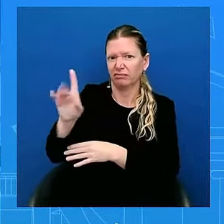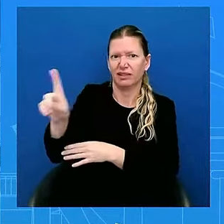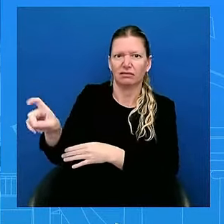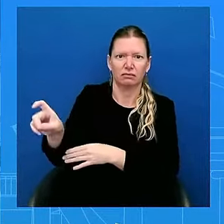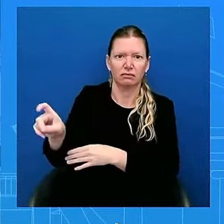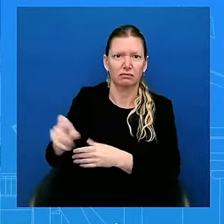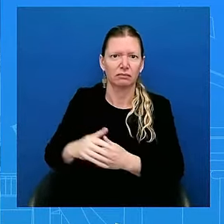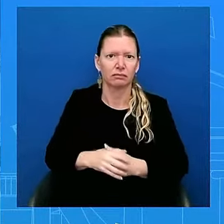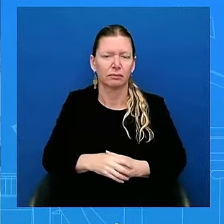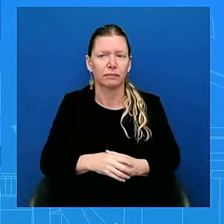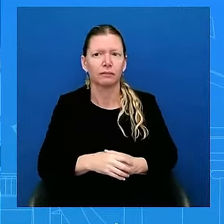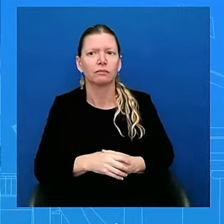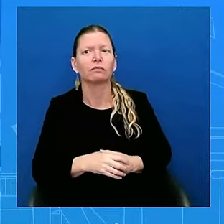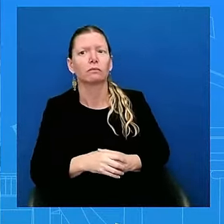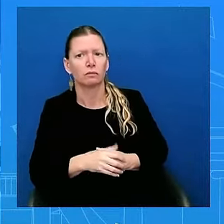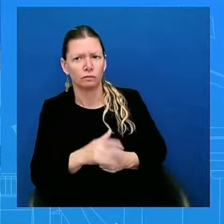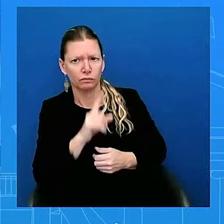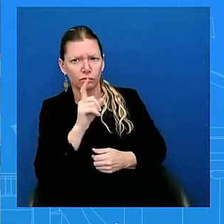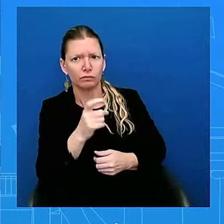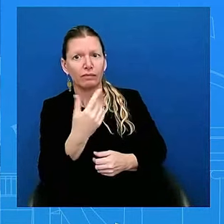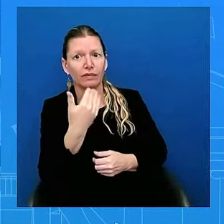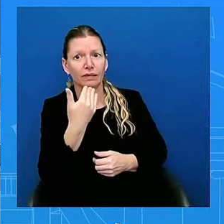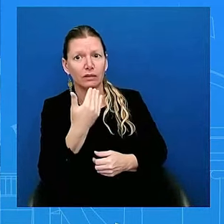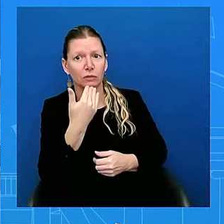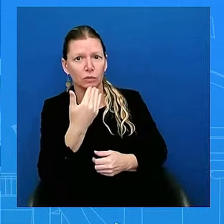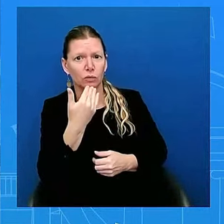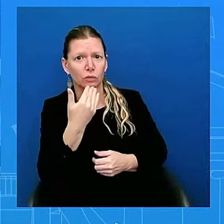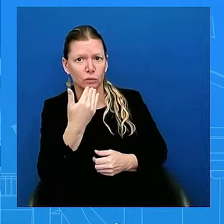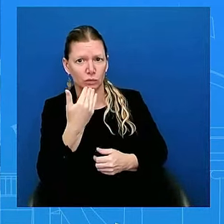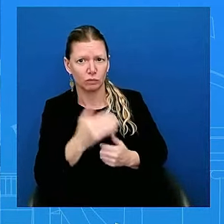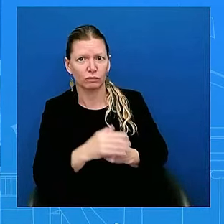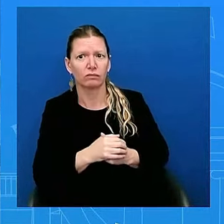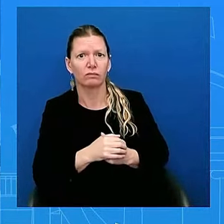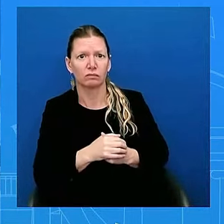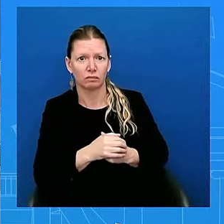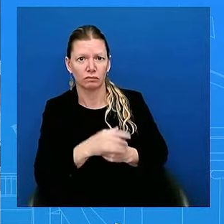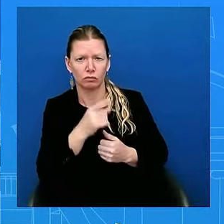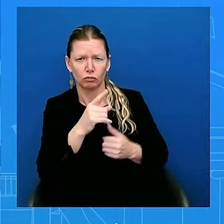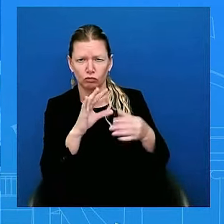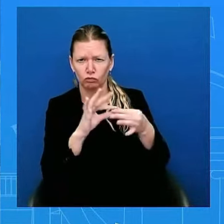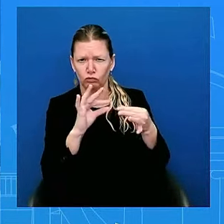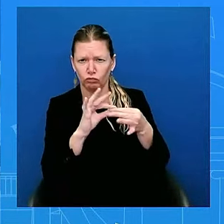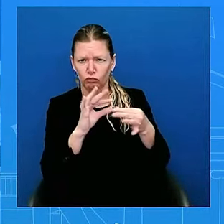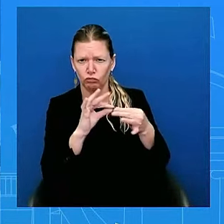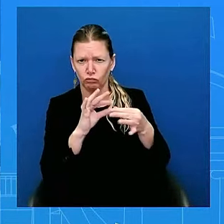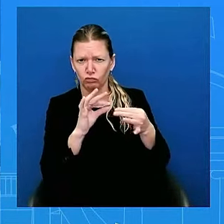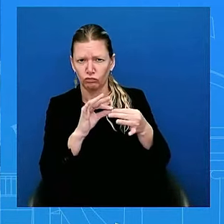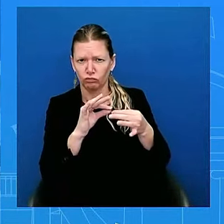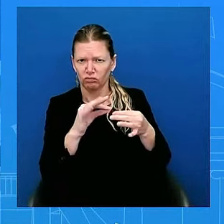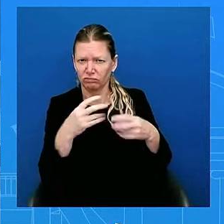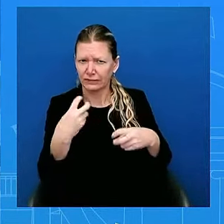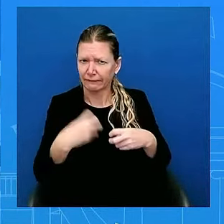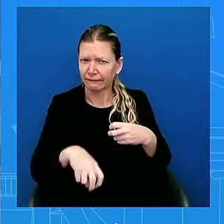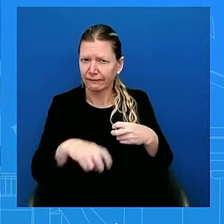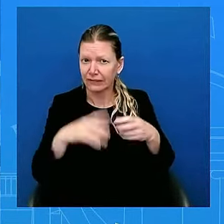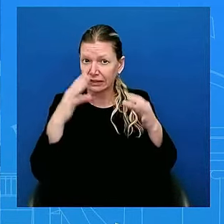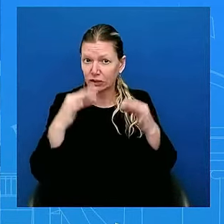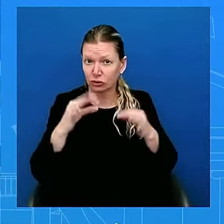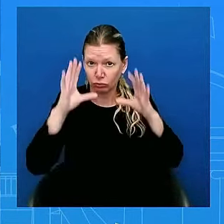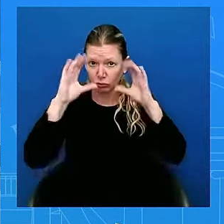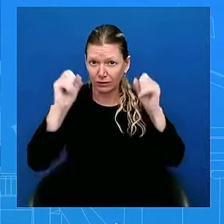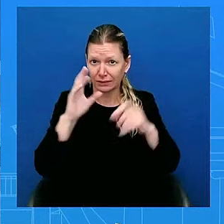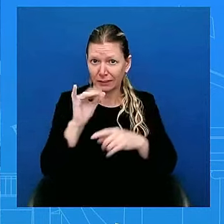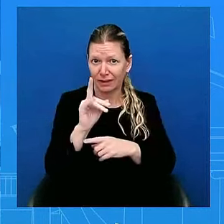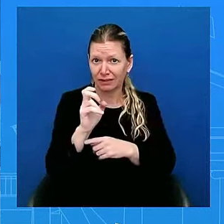you, Karine, very much. Karine, you were saying how difficult was this decision for President Biden. What is his mood